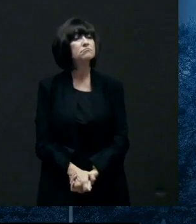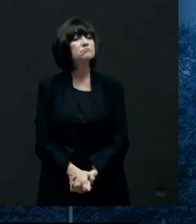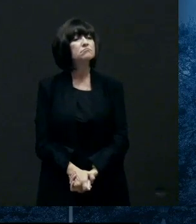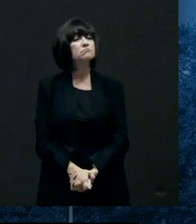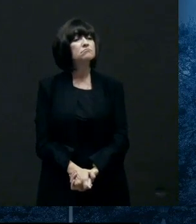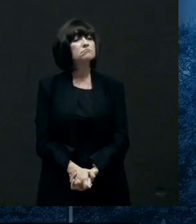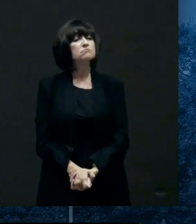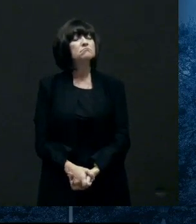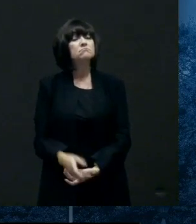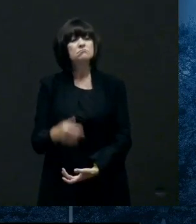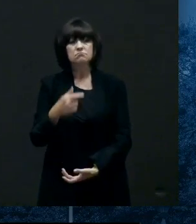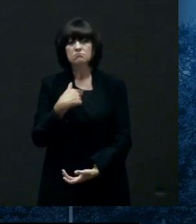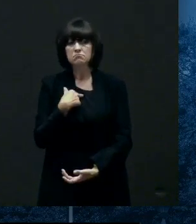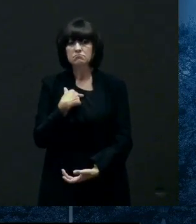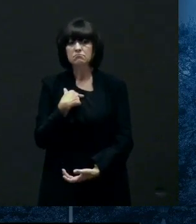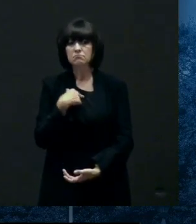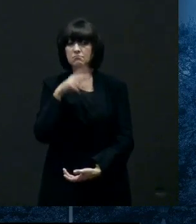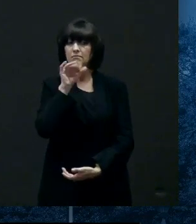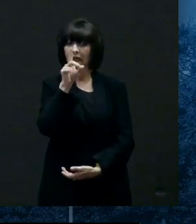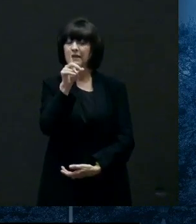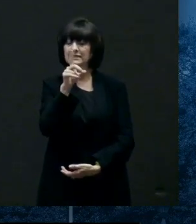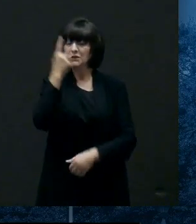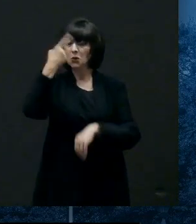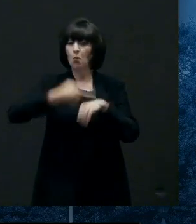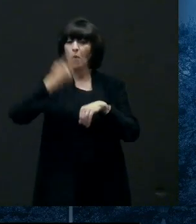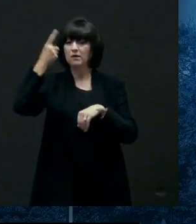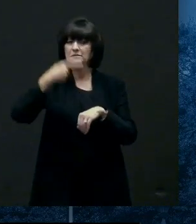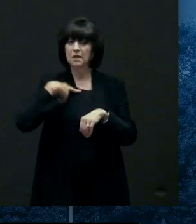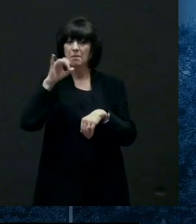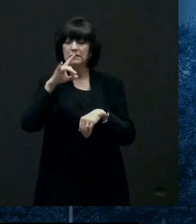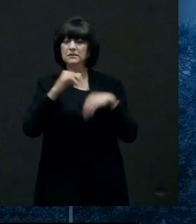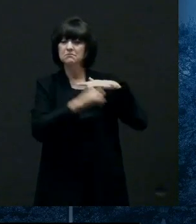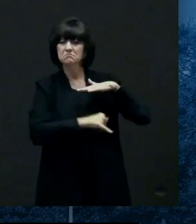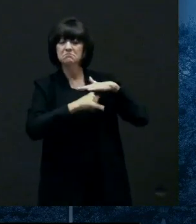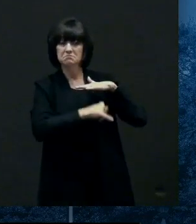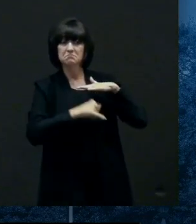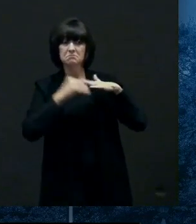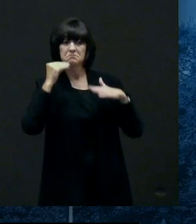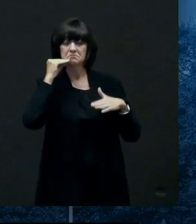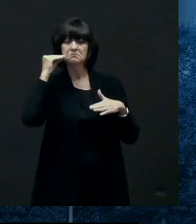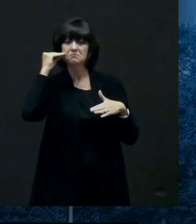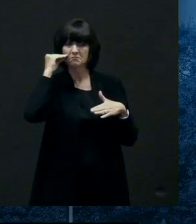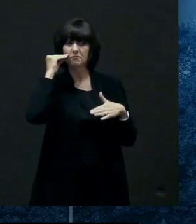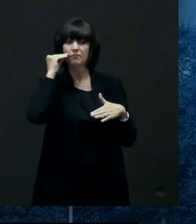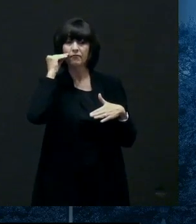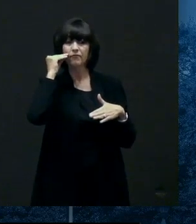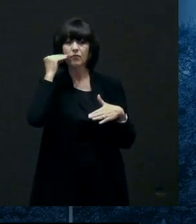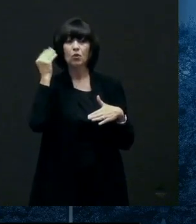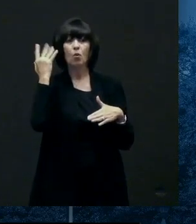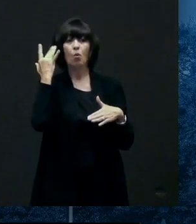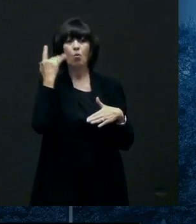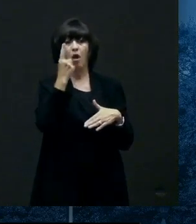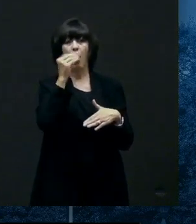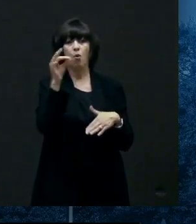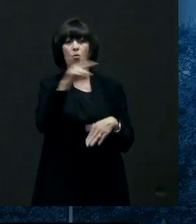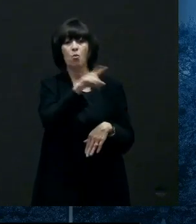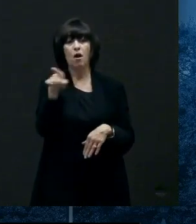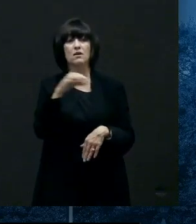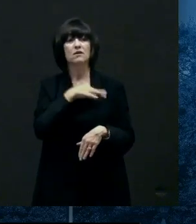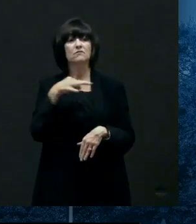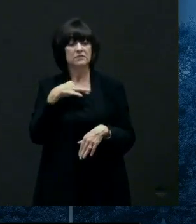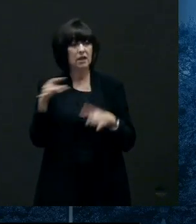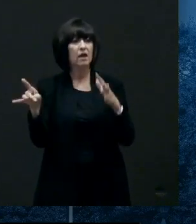i did i did quarantine once uh as a result of one of the staff who tested